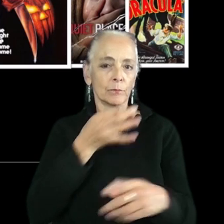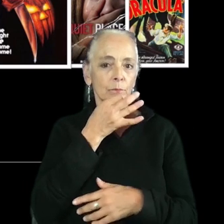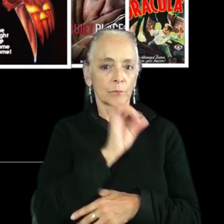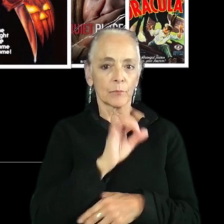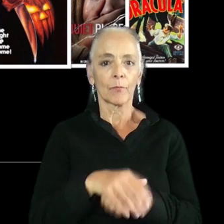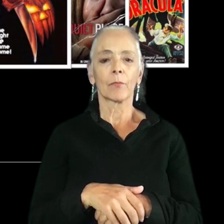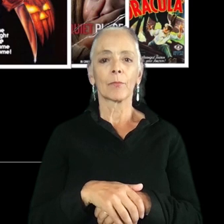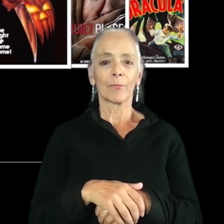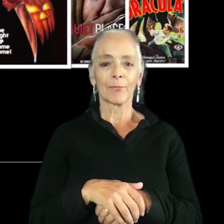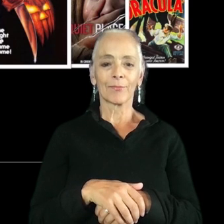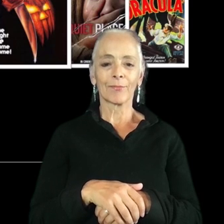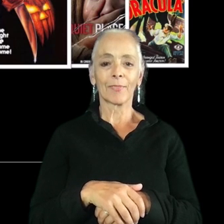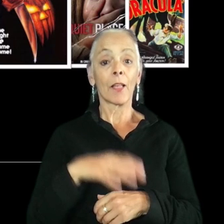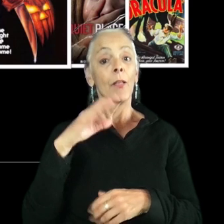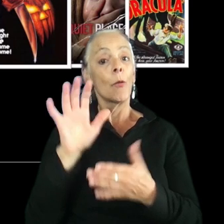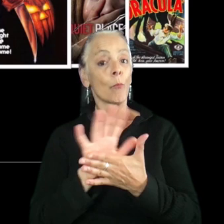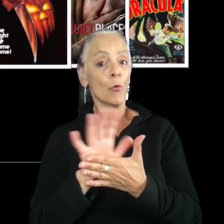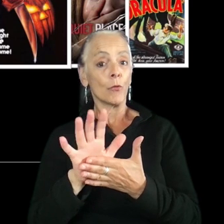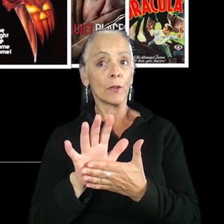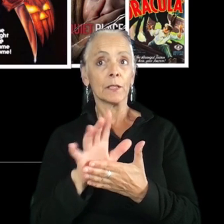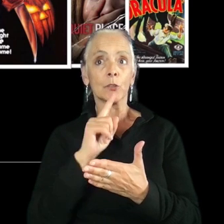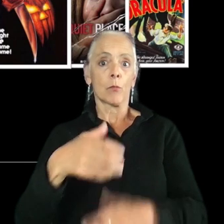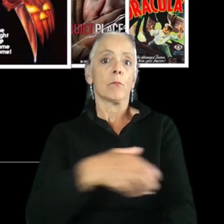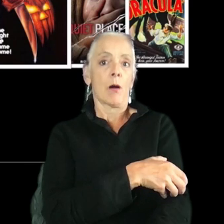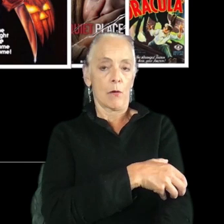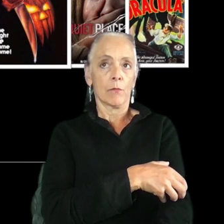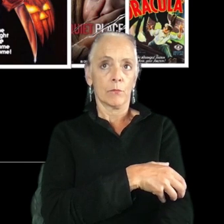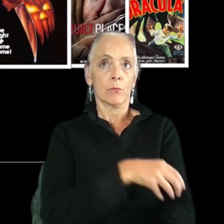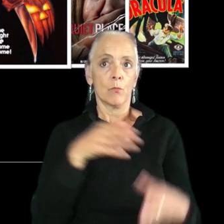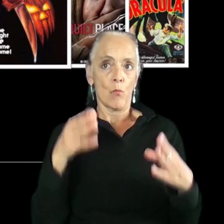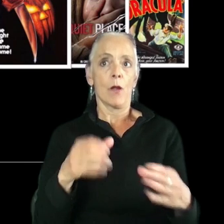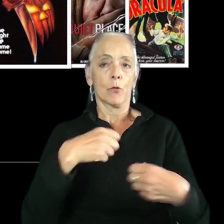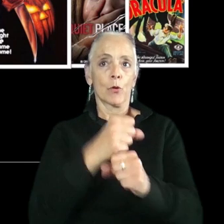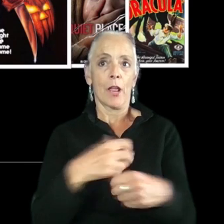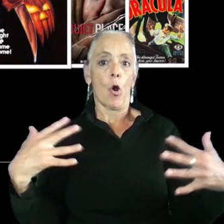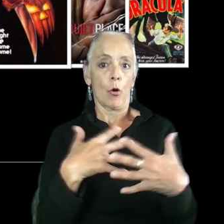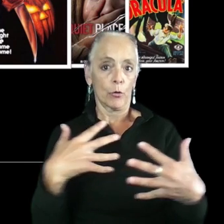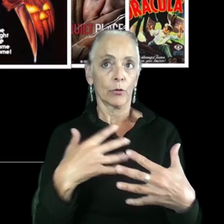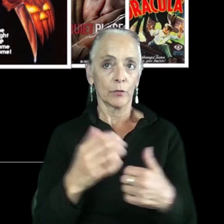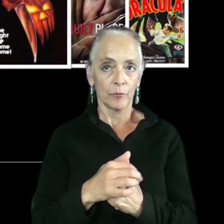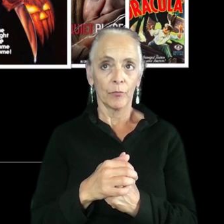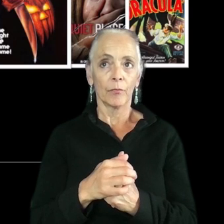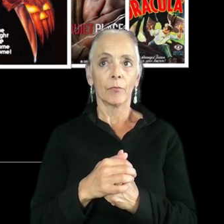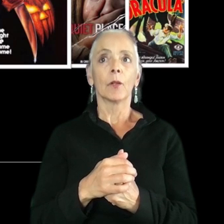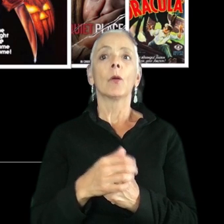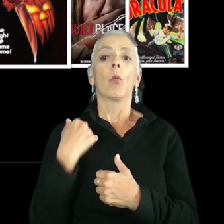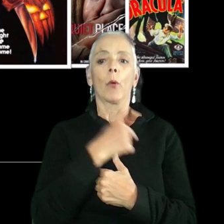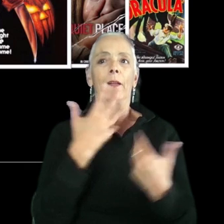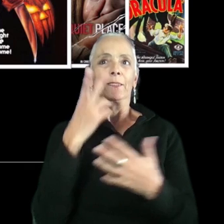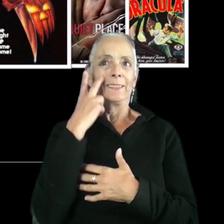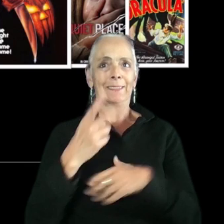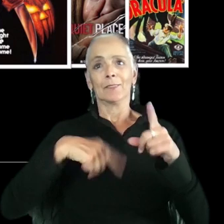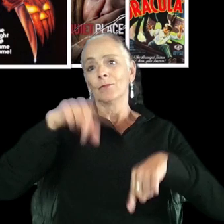But, you know, movies are a very, very powerful way to, you know, create horror content. And we've seen a variety